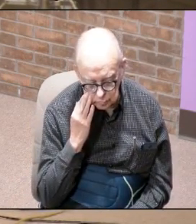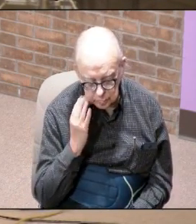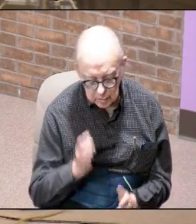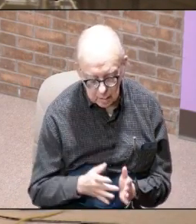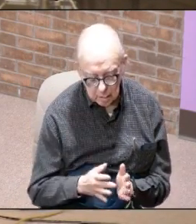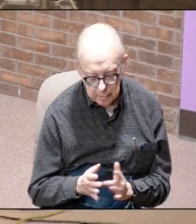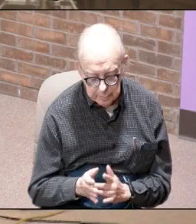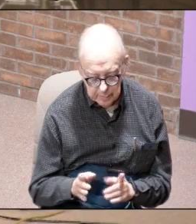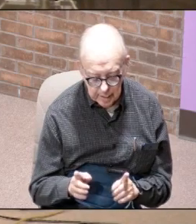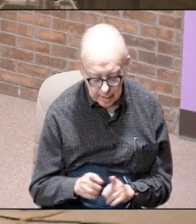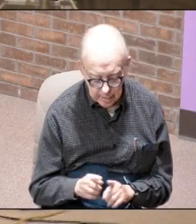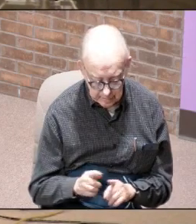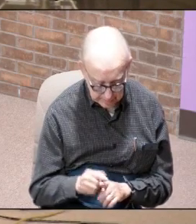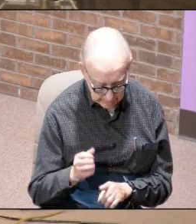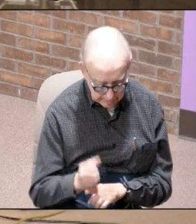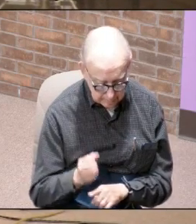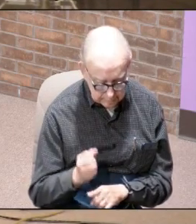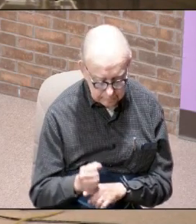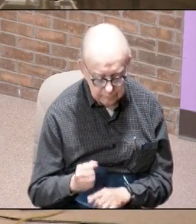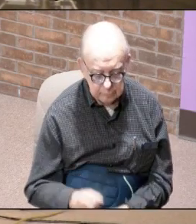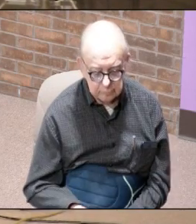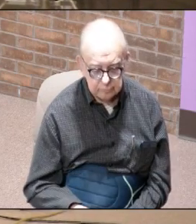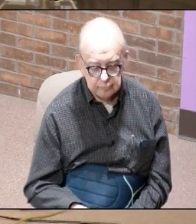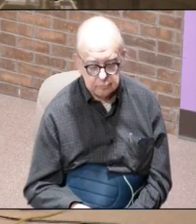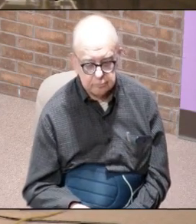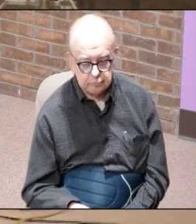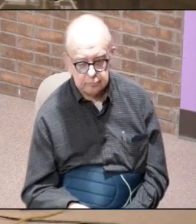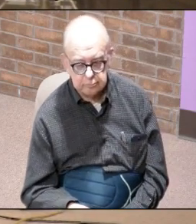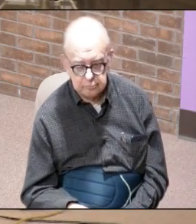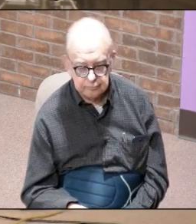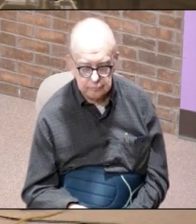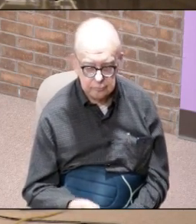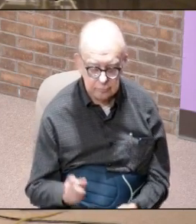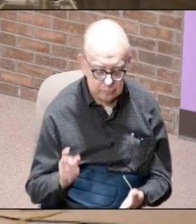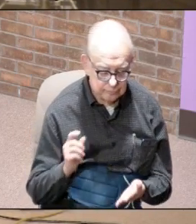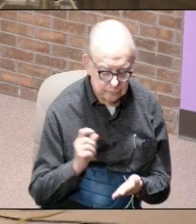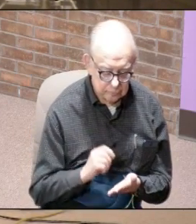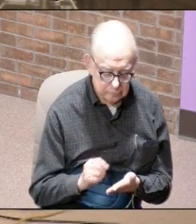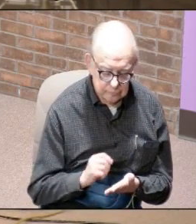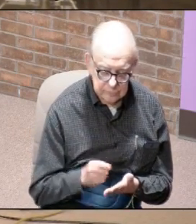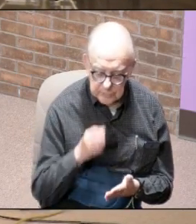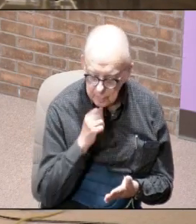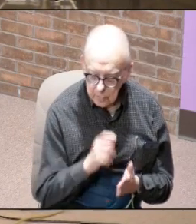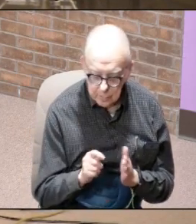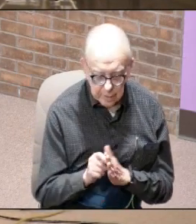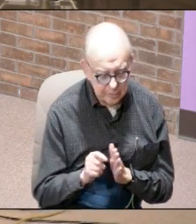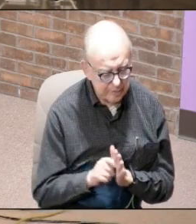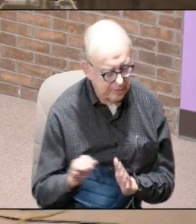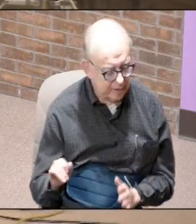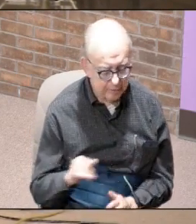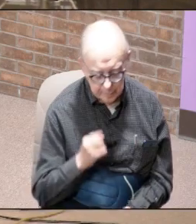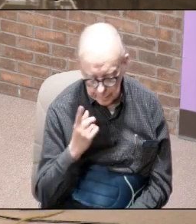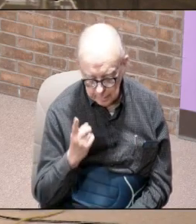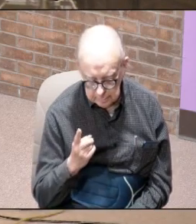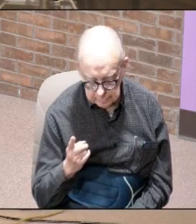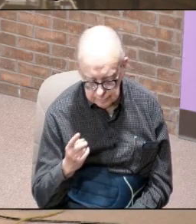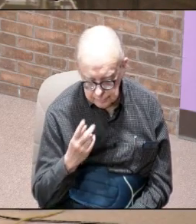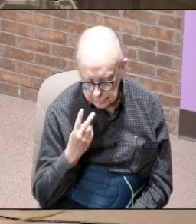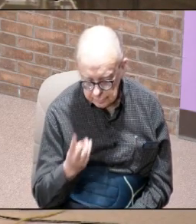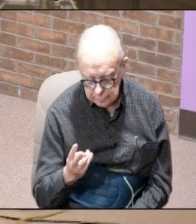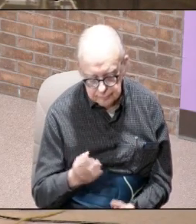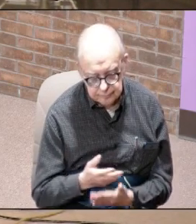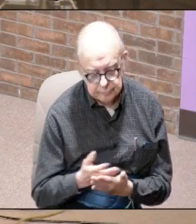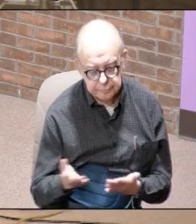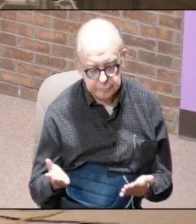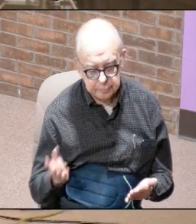him as he who was foretold in the manuscripts of the Old Testament and so when we begin to see